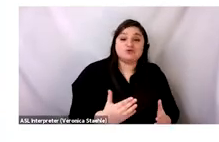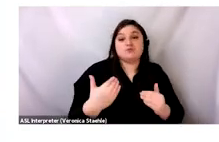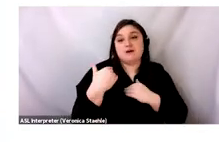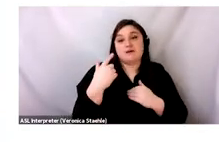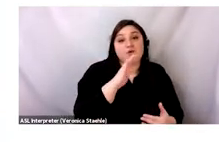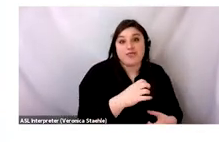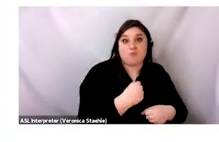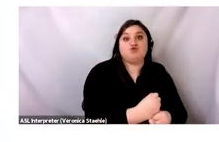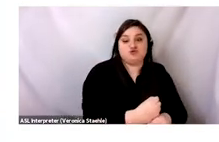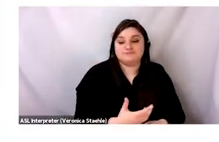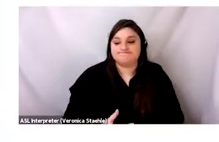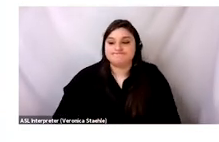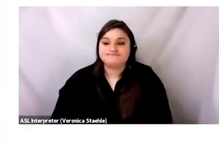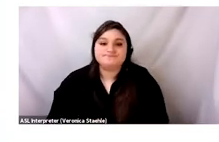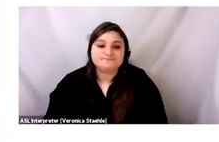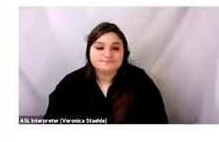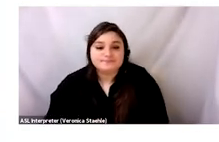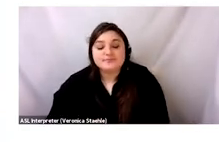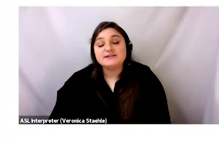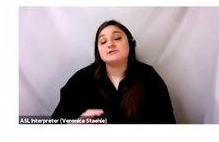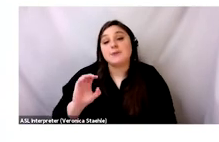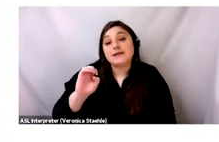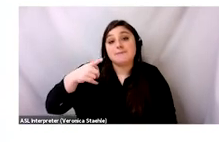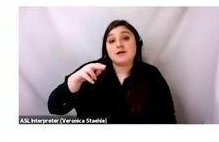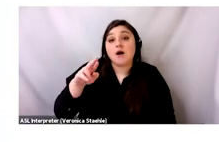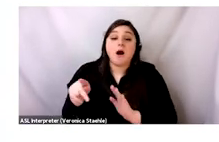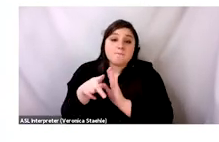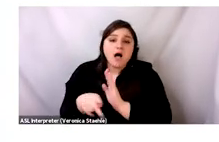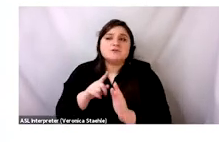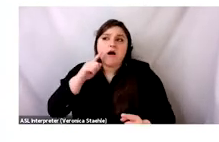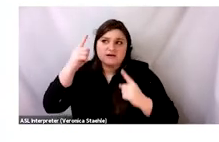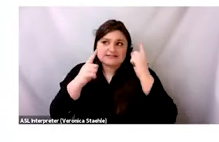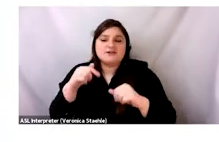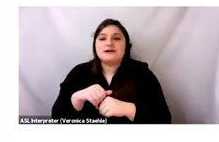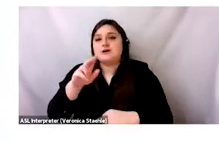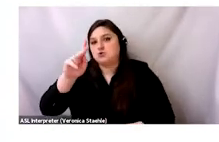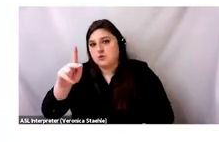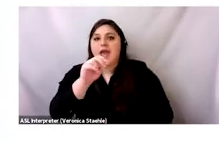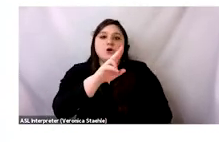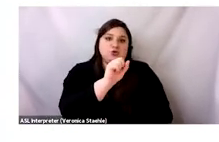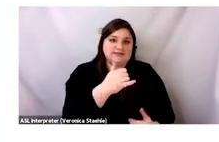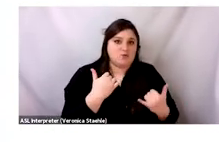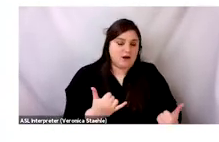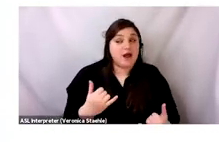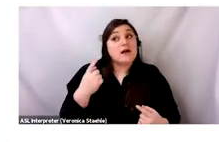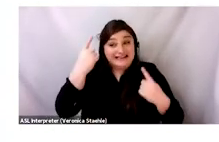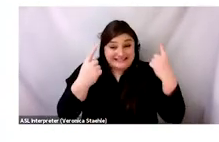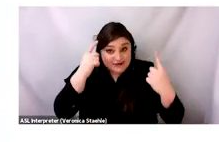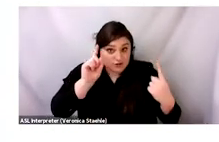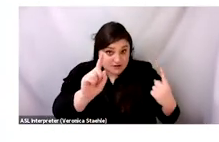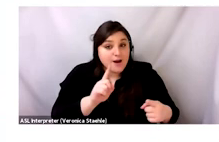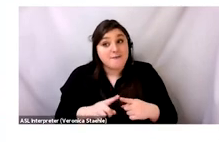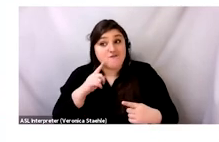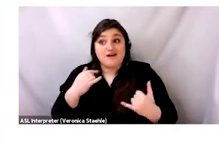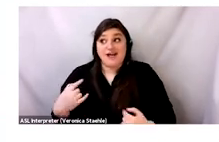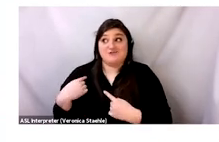producers responsible for collection, reuse, and recycling. So EPR policies are being considered by many countries, including the UK